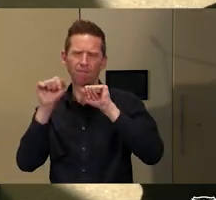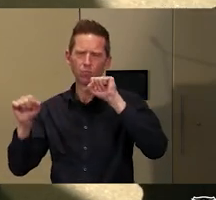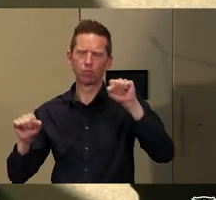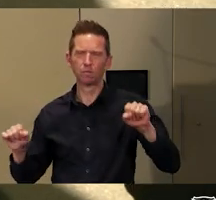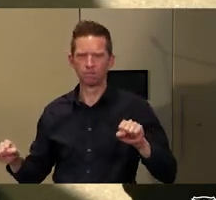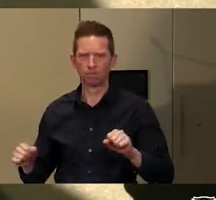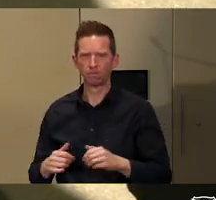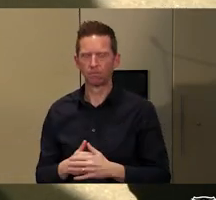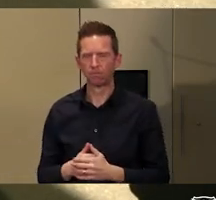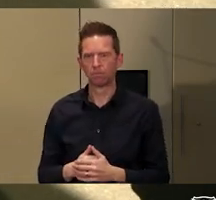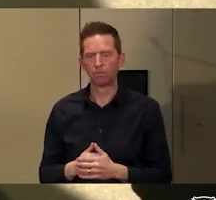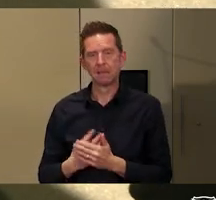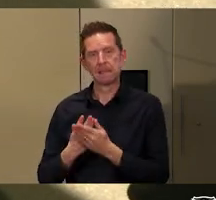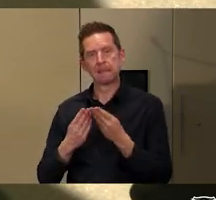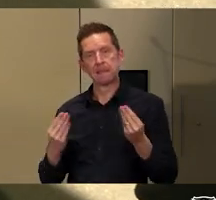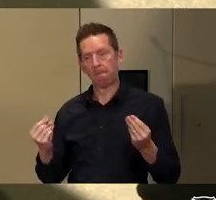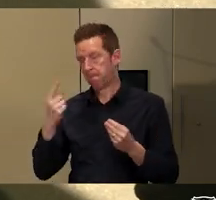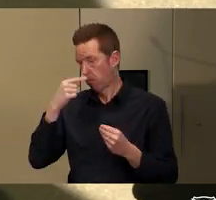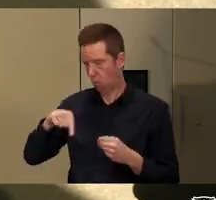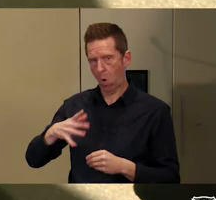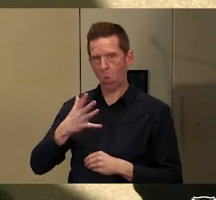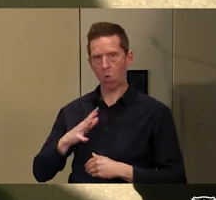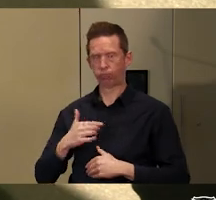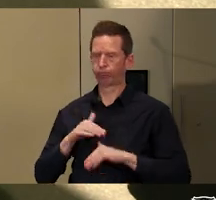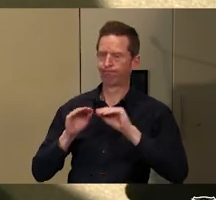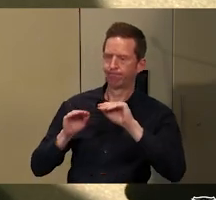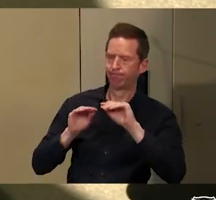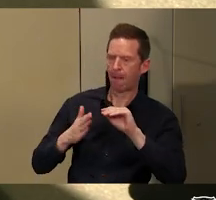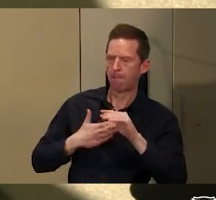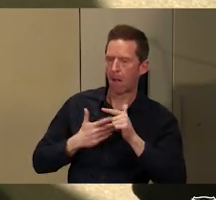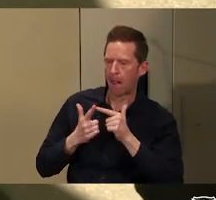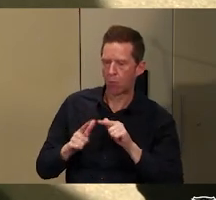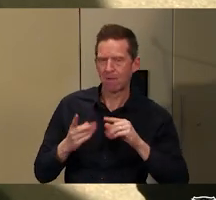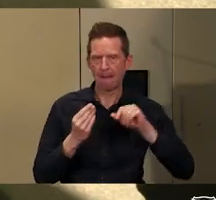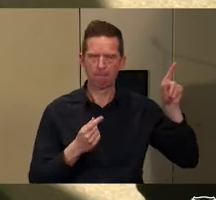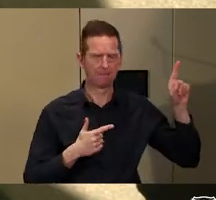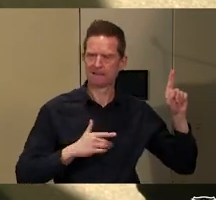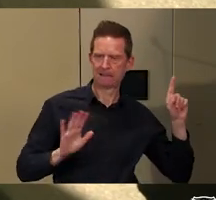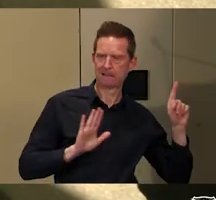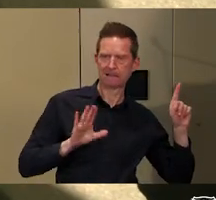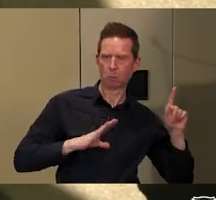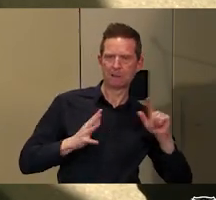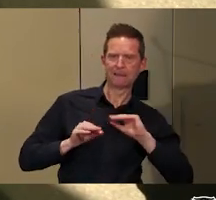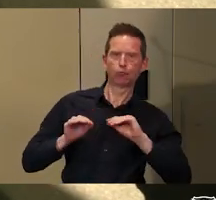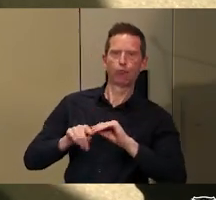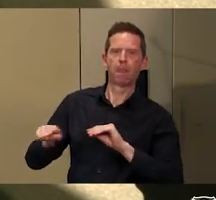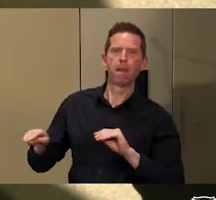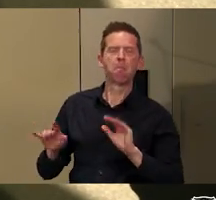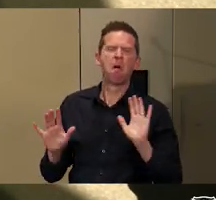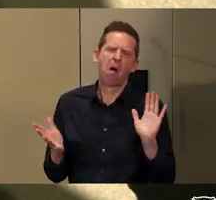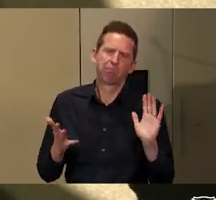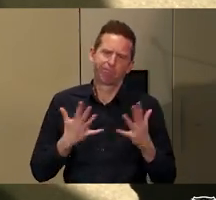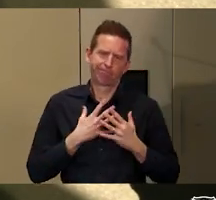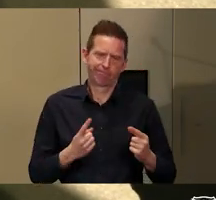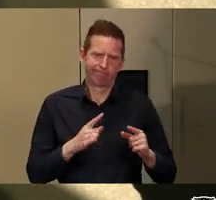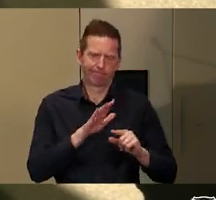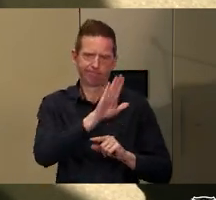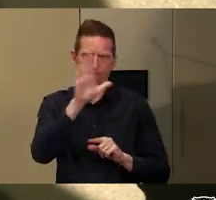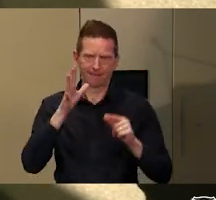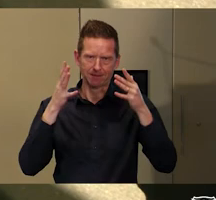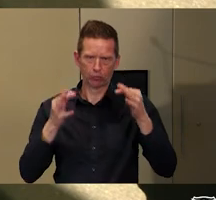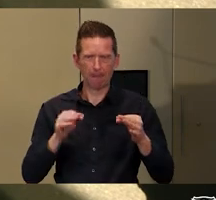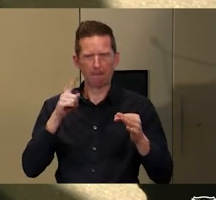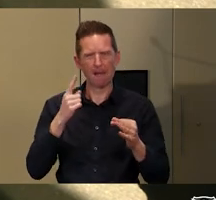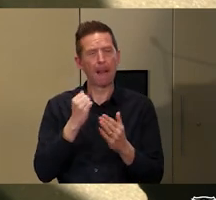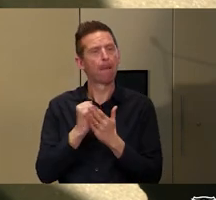each community who want to be teaching their language to others. I'll leave that to individual communities. But I think it's certainly important that all Australians